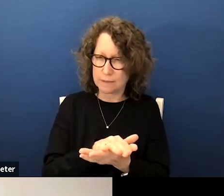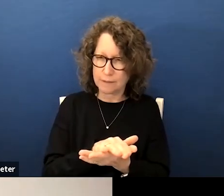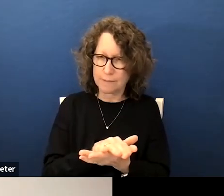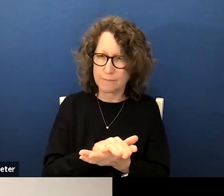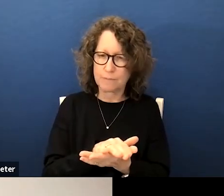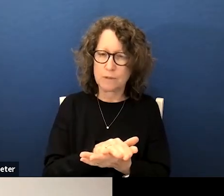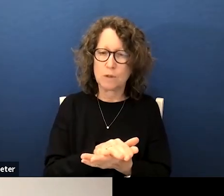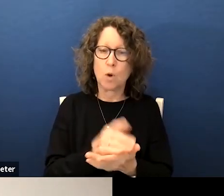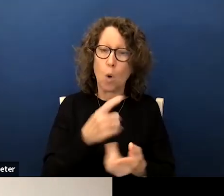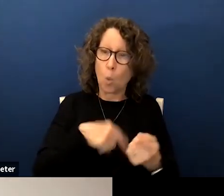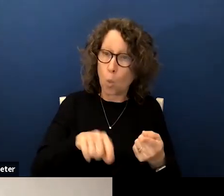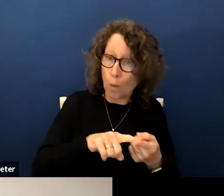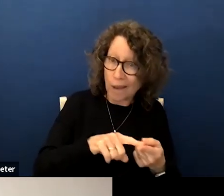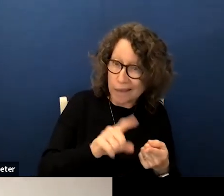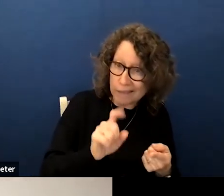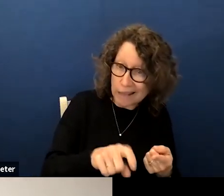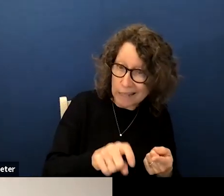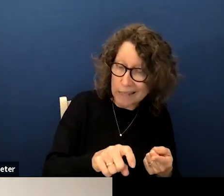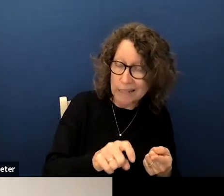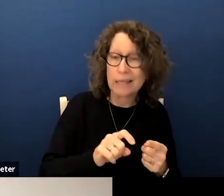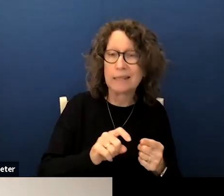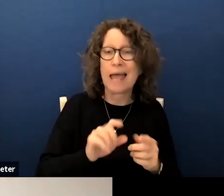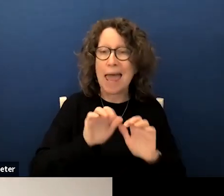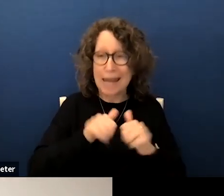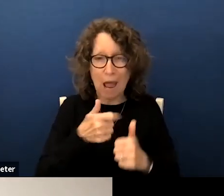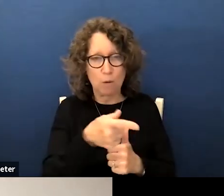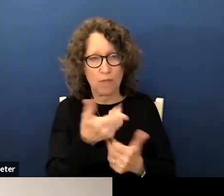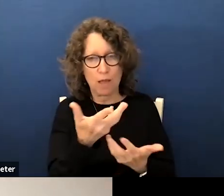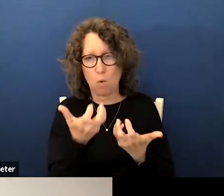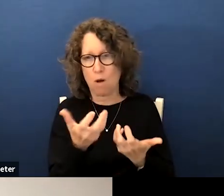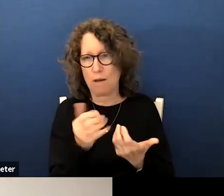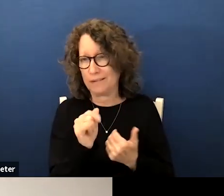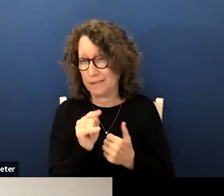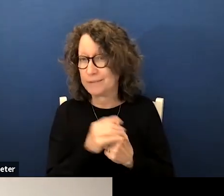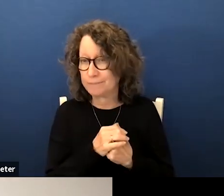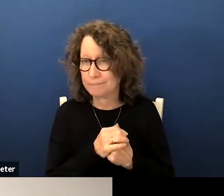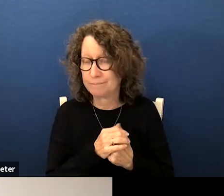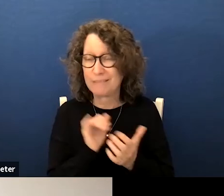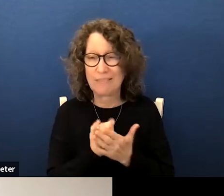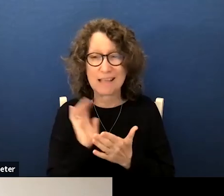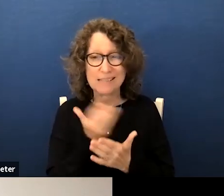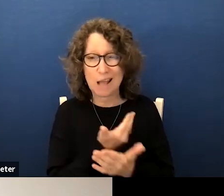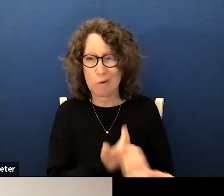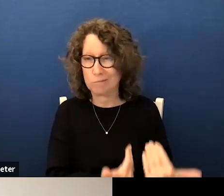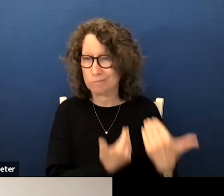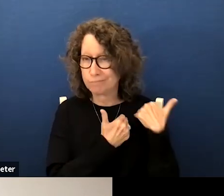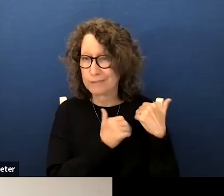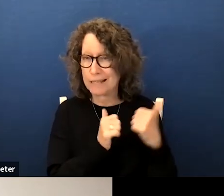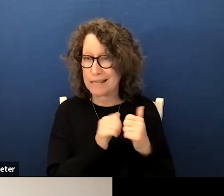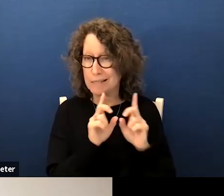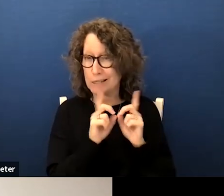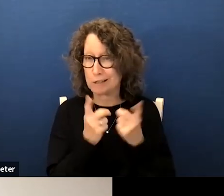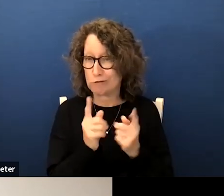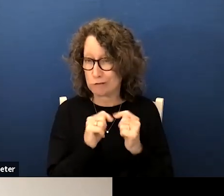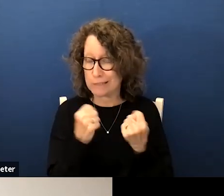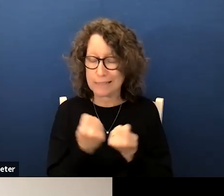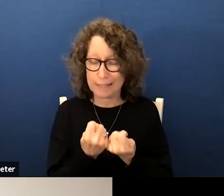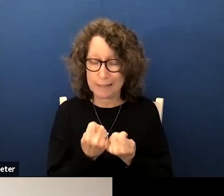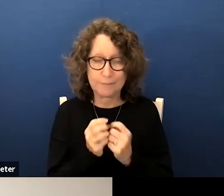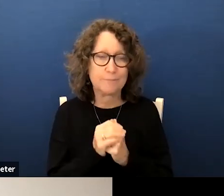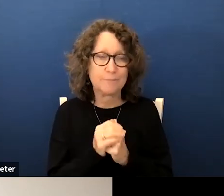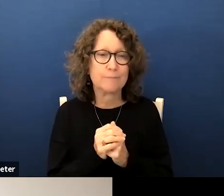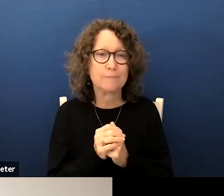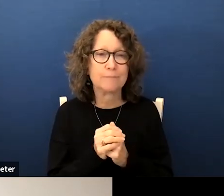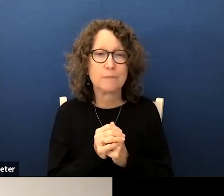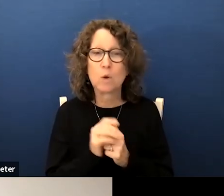when they need it and in the way that they need it that is our responsibility as a district team so